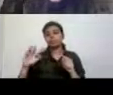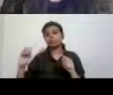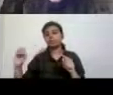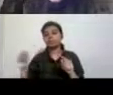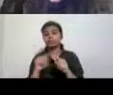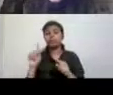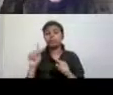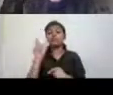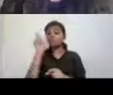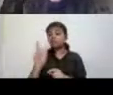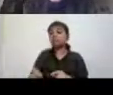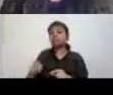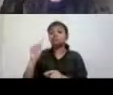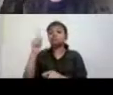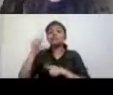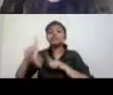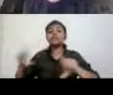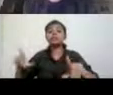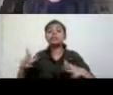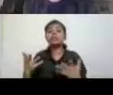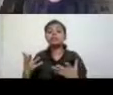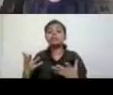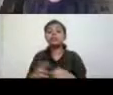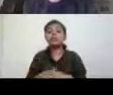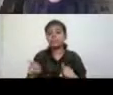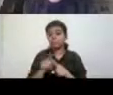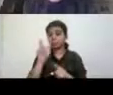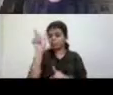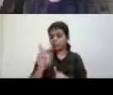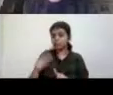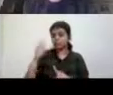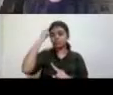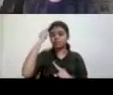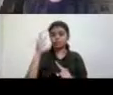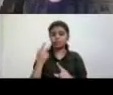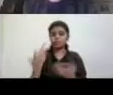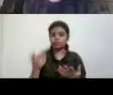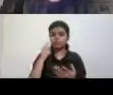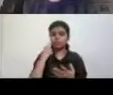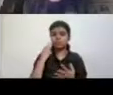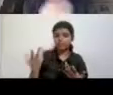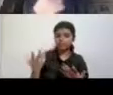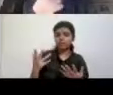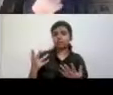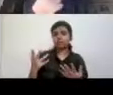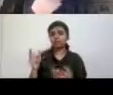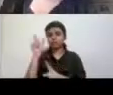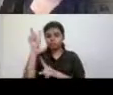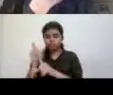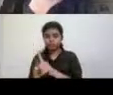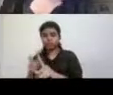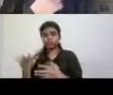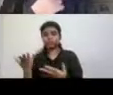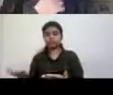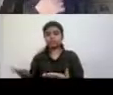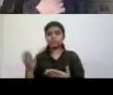wasn't that you were a, you were a person of color. You were a person with a disability, you know, you, but